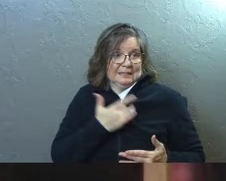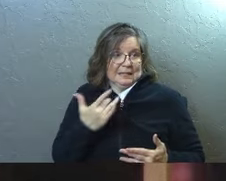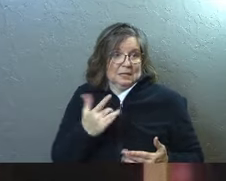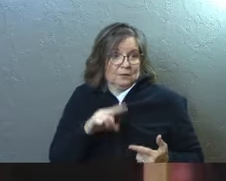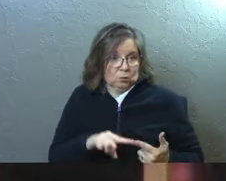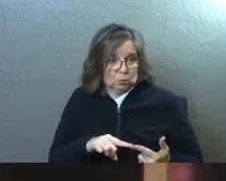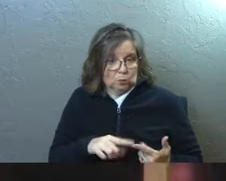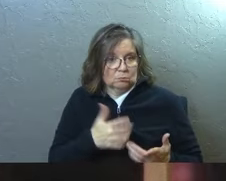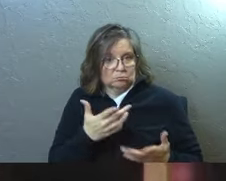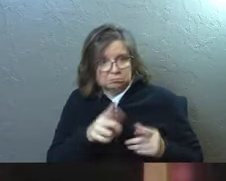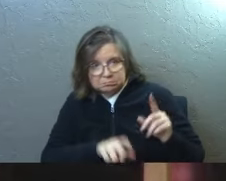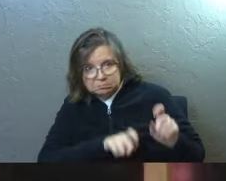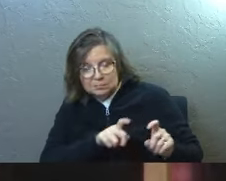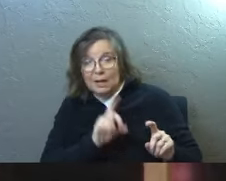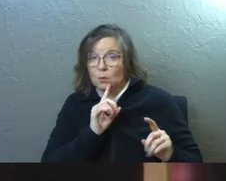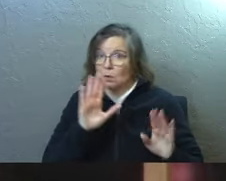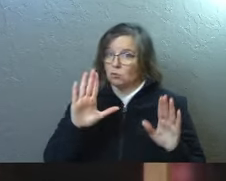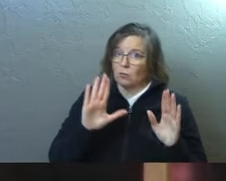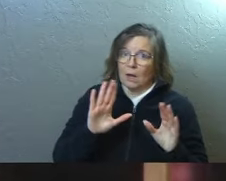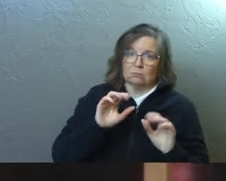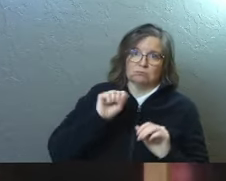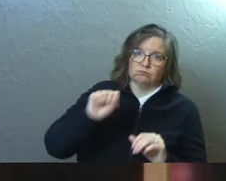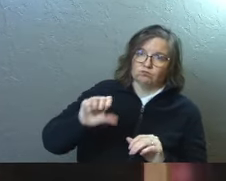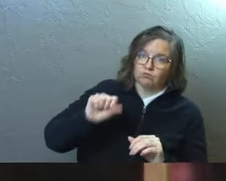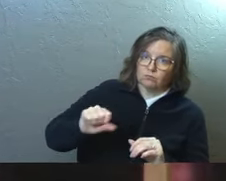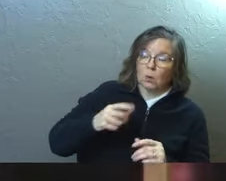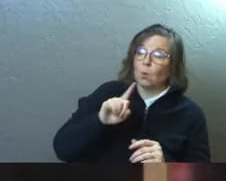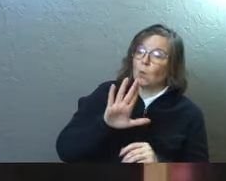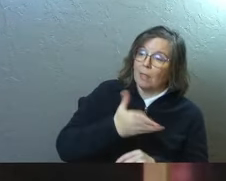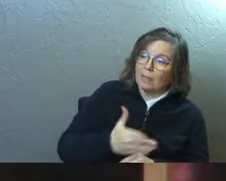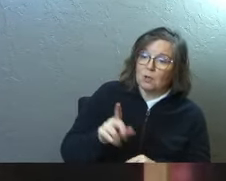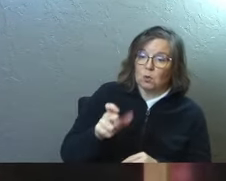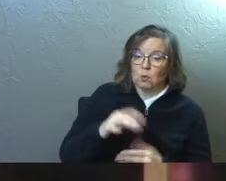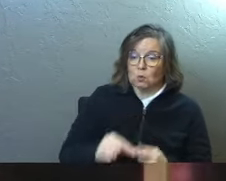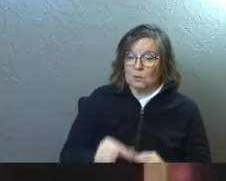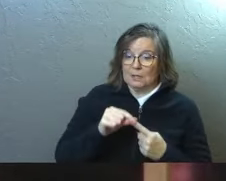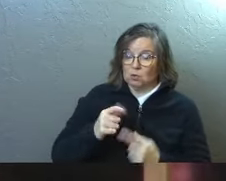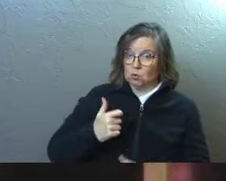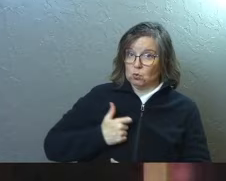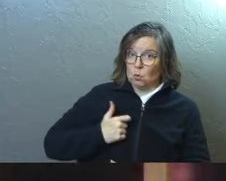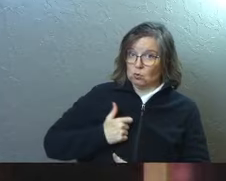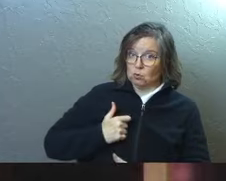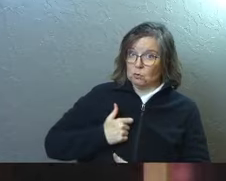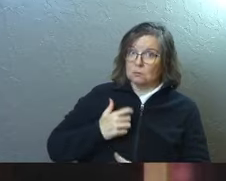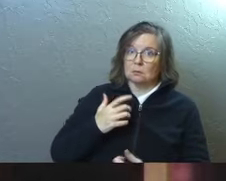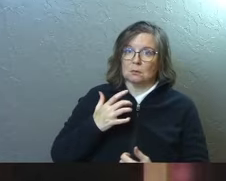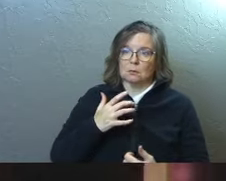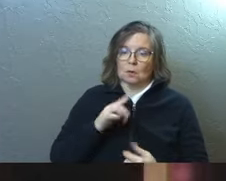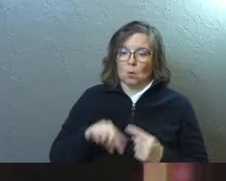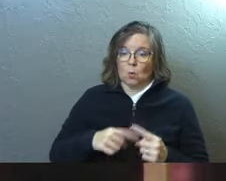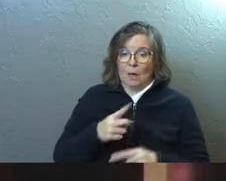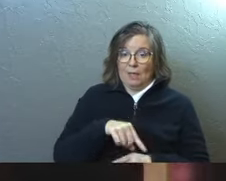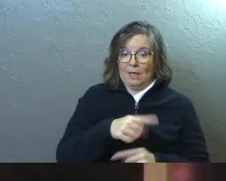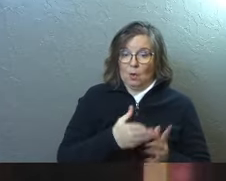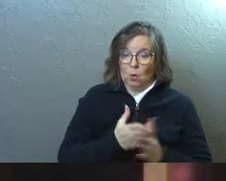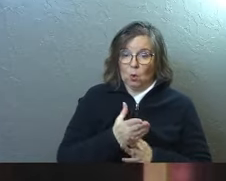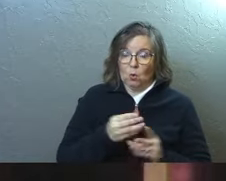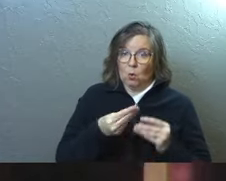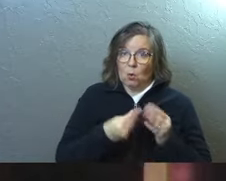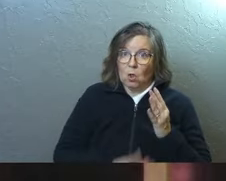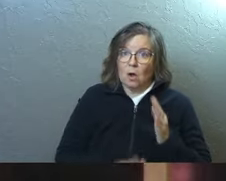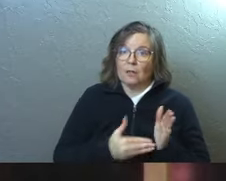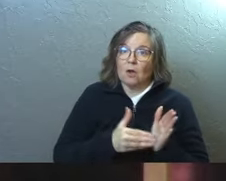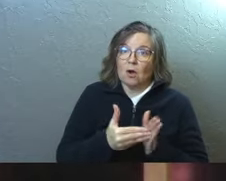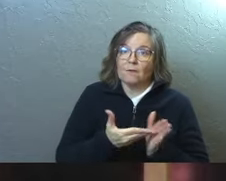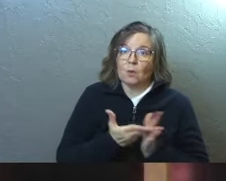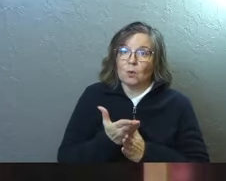sensitive to. And they were really great about it. And they said, you know, one of the things that's unique to soldiers is that when they go through loss,